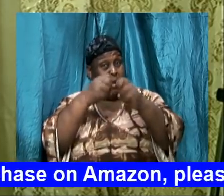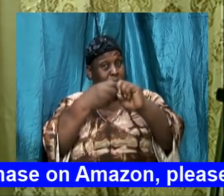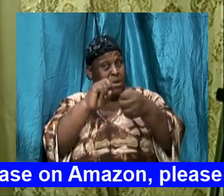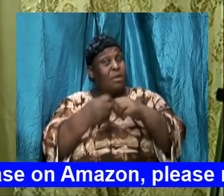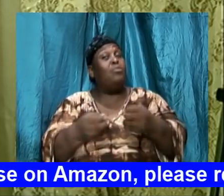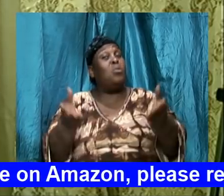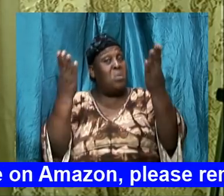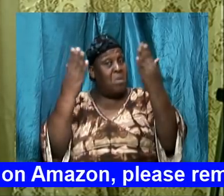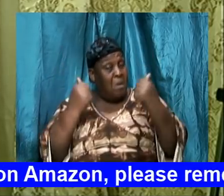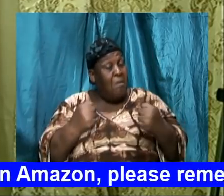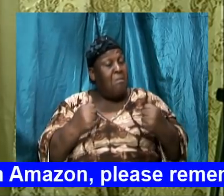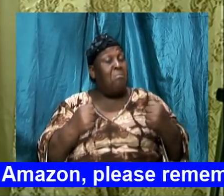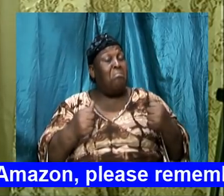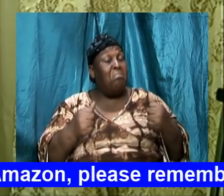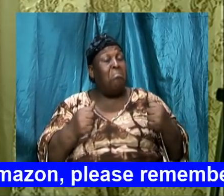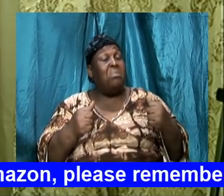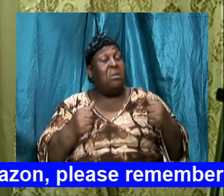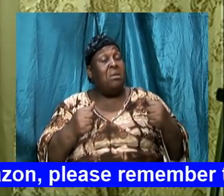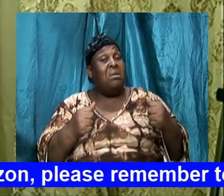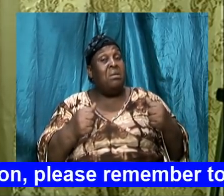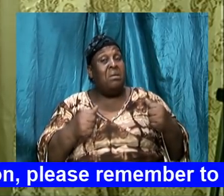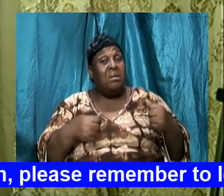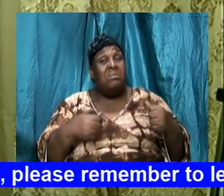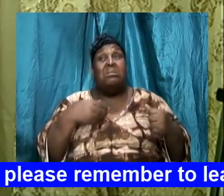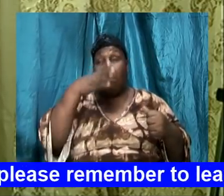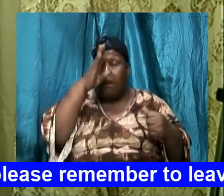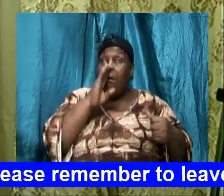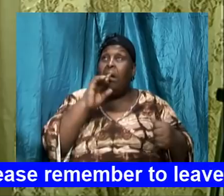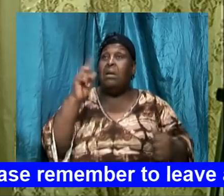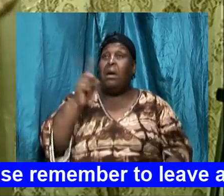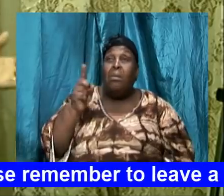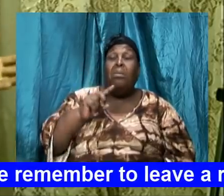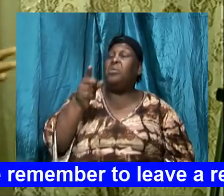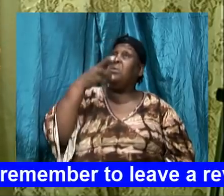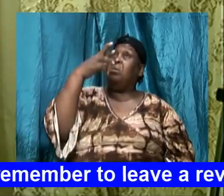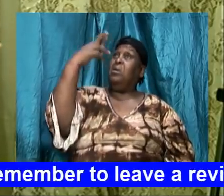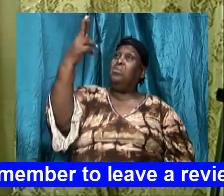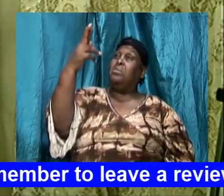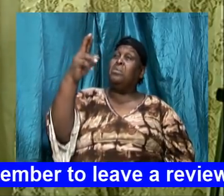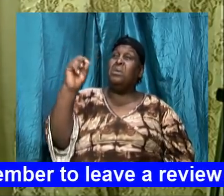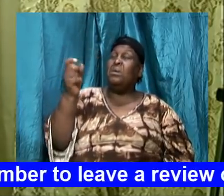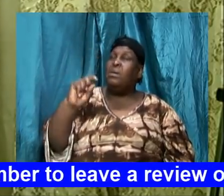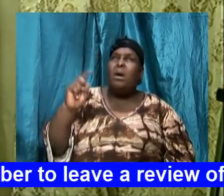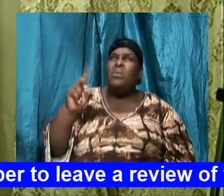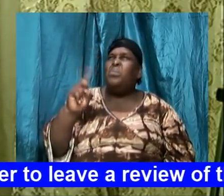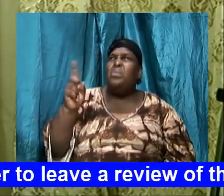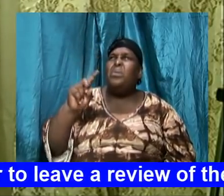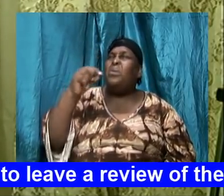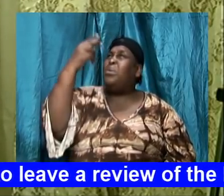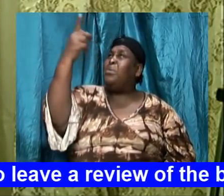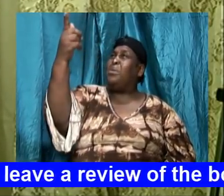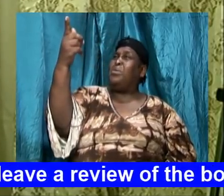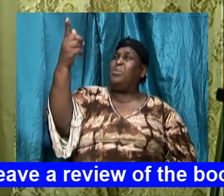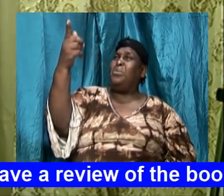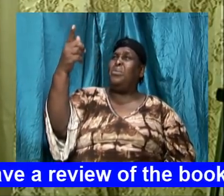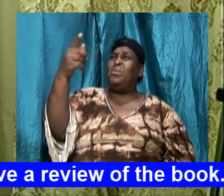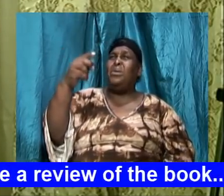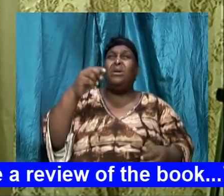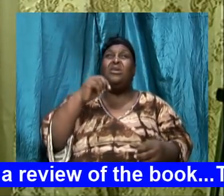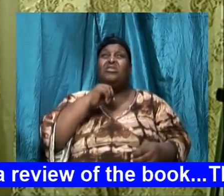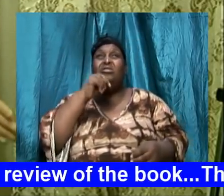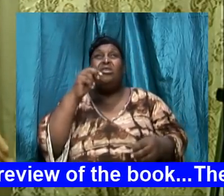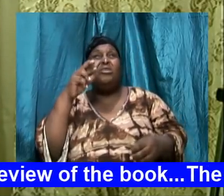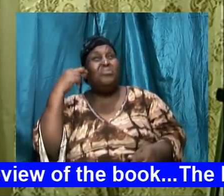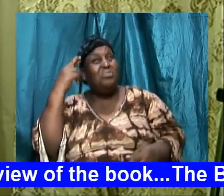woe and it is God where are you where are you the God and we don't even realize that we're not